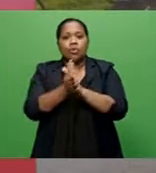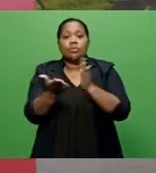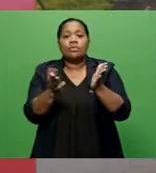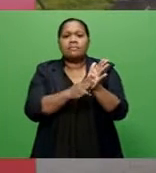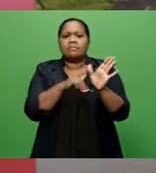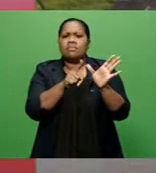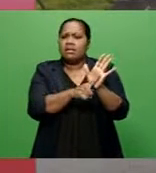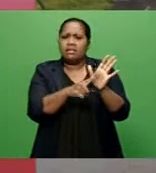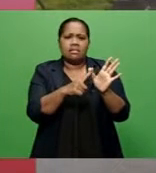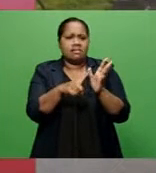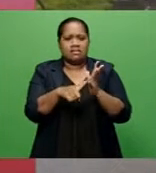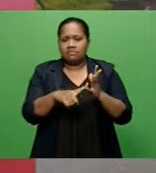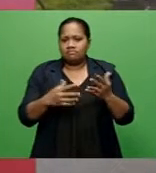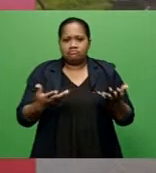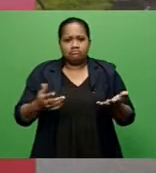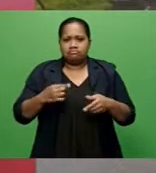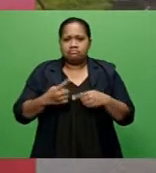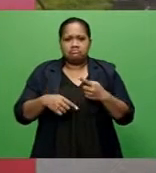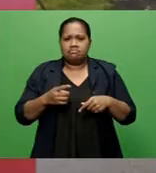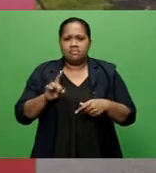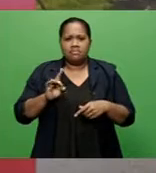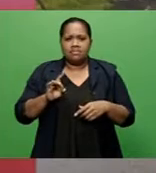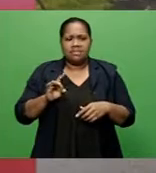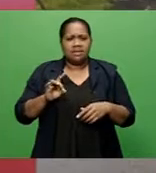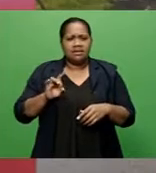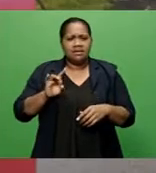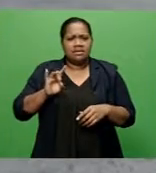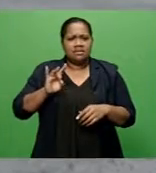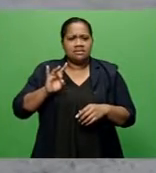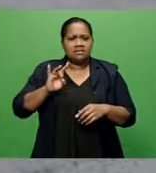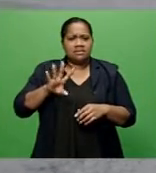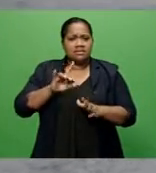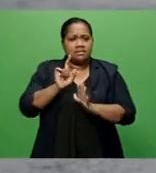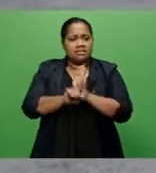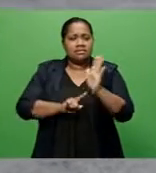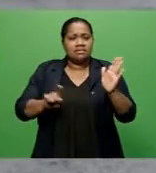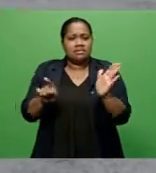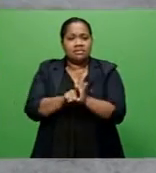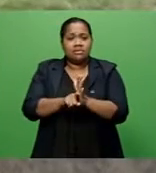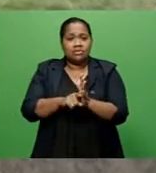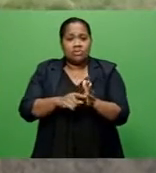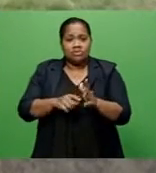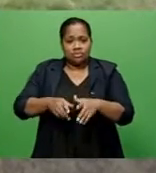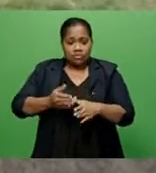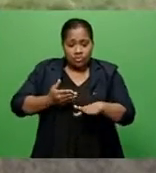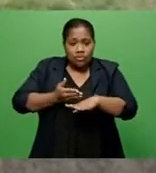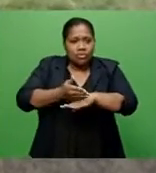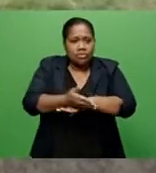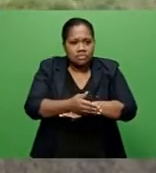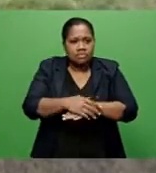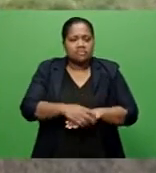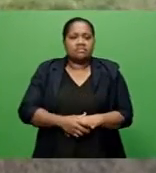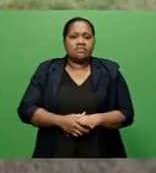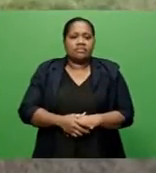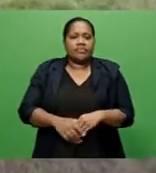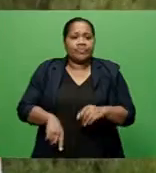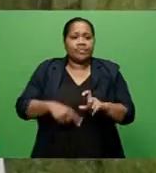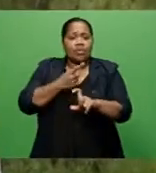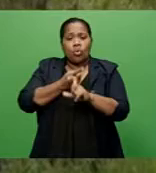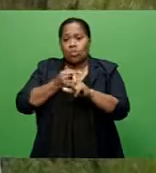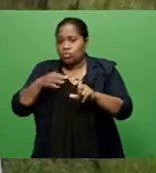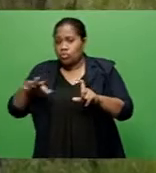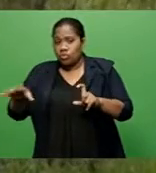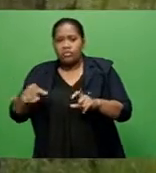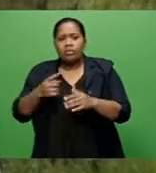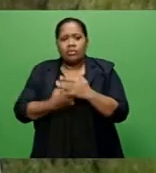almost, maybe a 10-hour crossing from Natobi. For the time being, Korosomo Hill passing lane remains closed